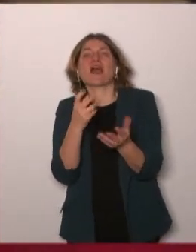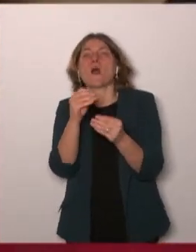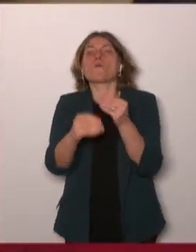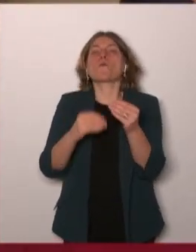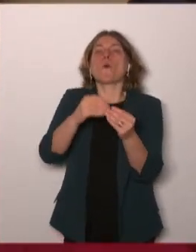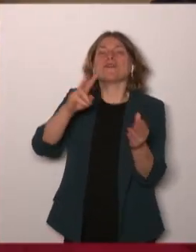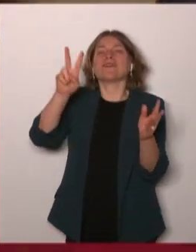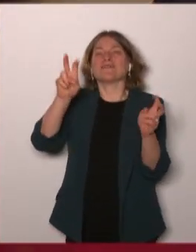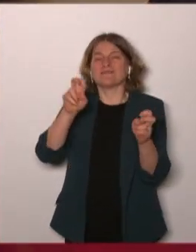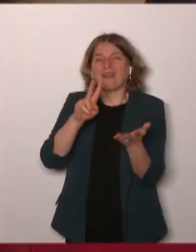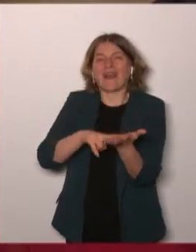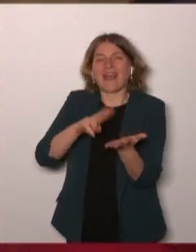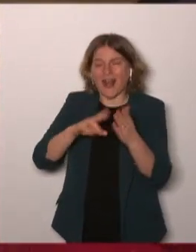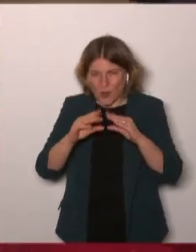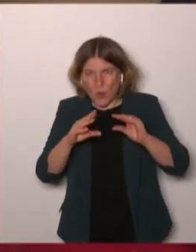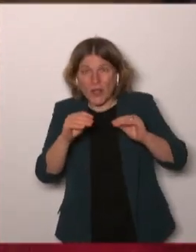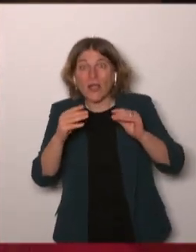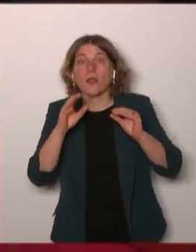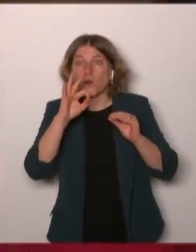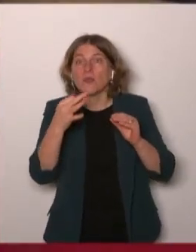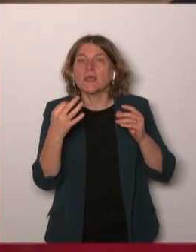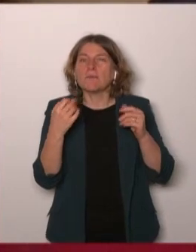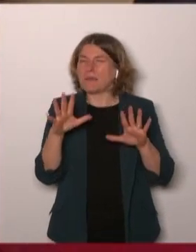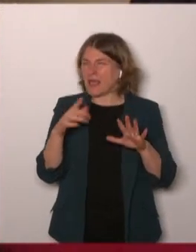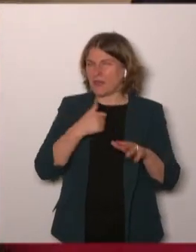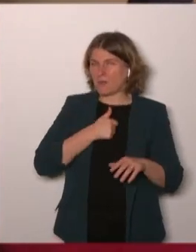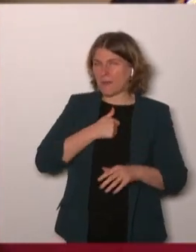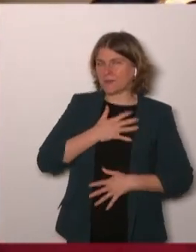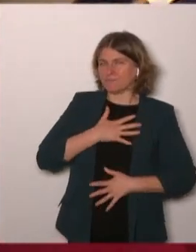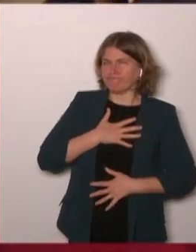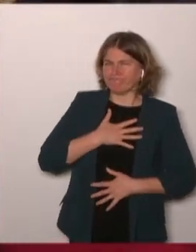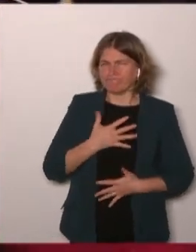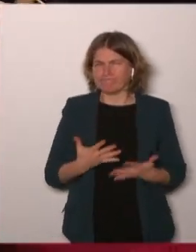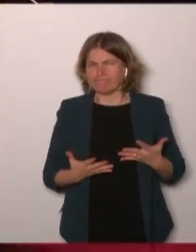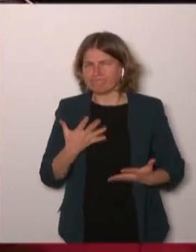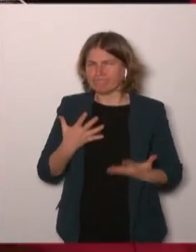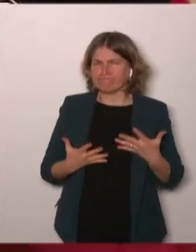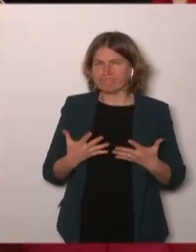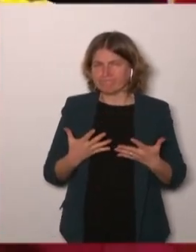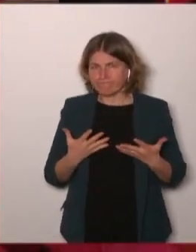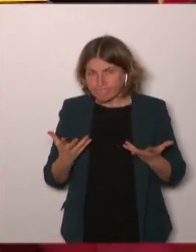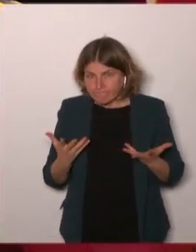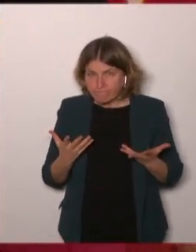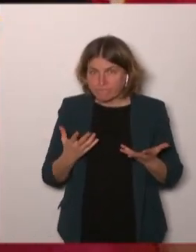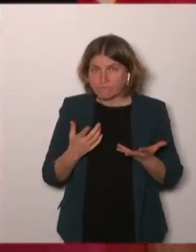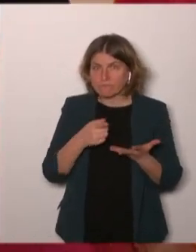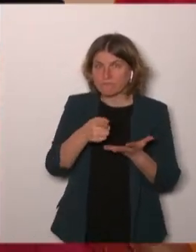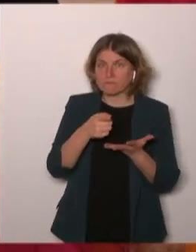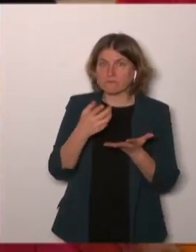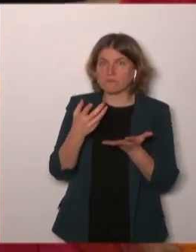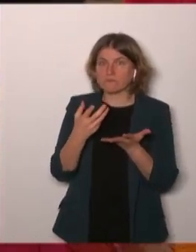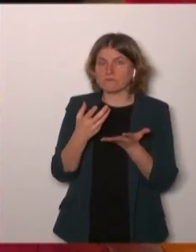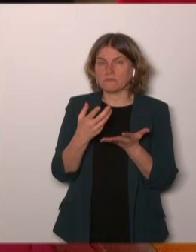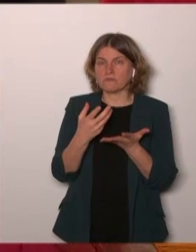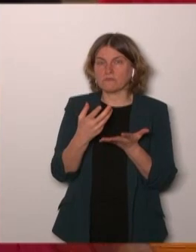fear is that what do we lack much of these real world data settings are organized